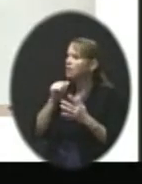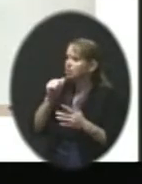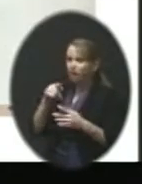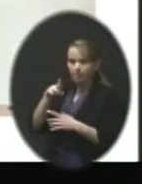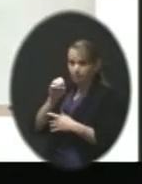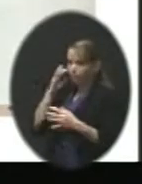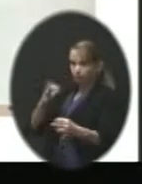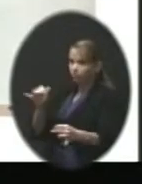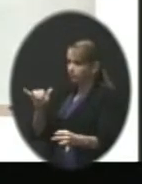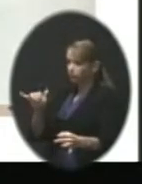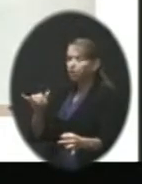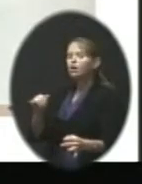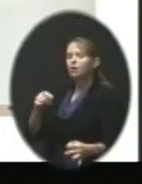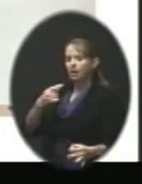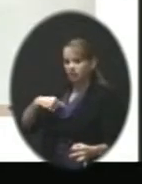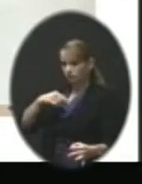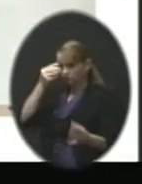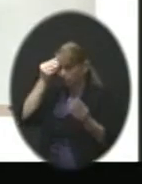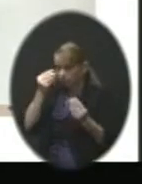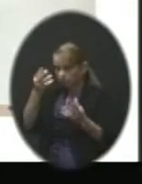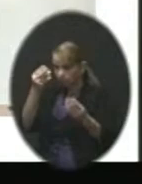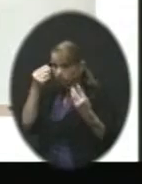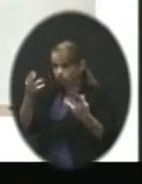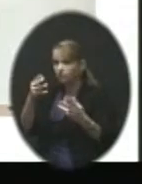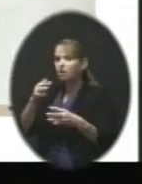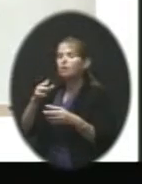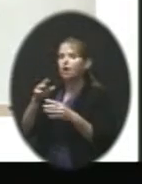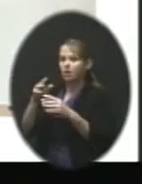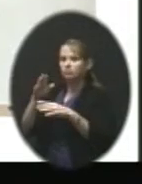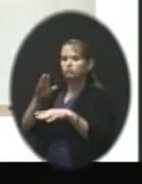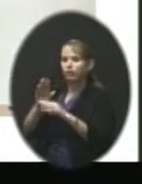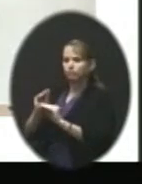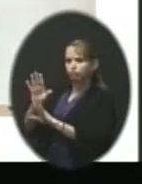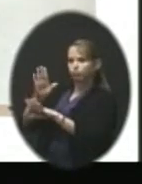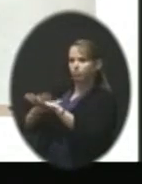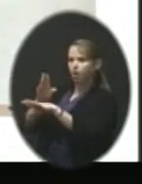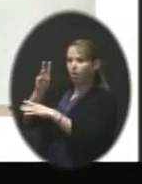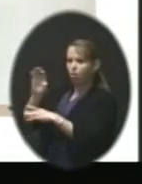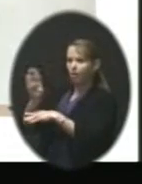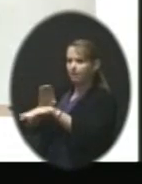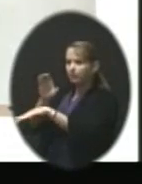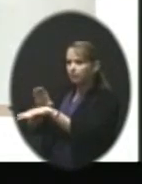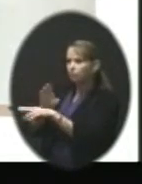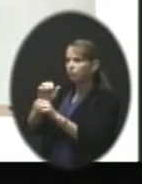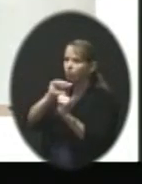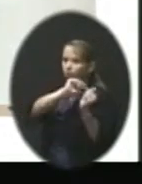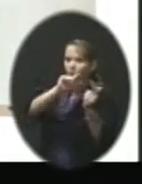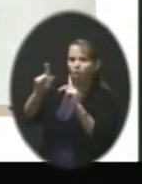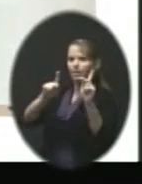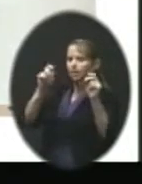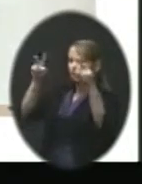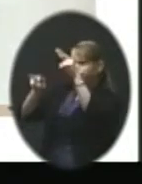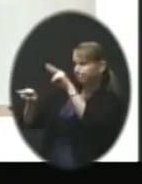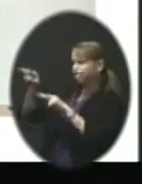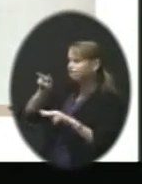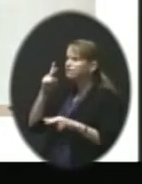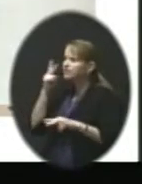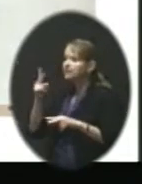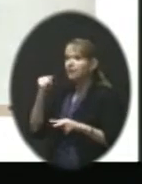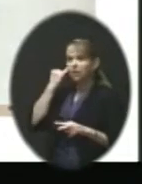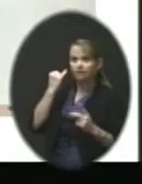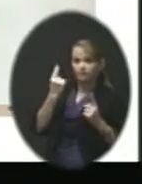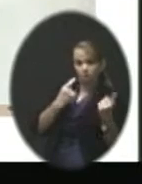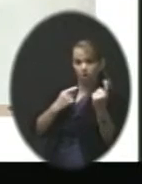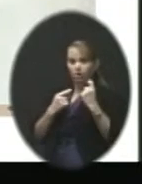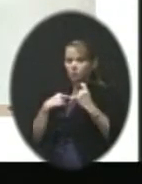was presented, we put that PowerPoint up on the web for all to see. And if you asked a question, we typed it up and we answered it and we put it on the web. And you